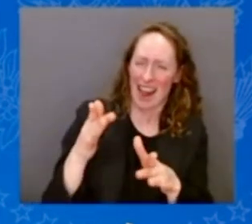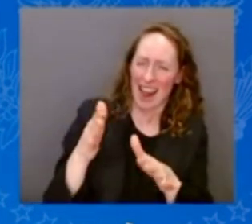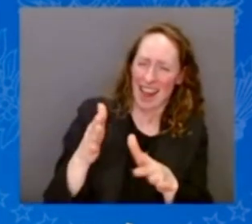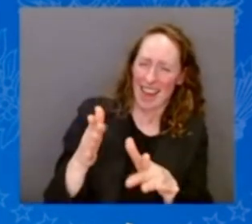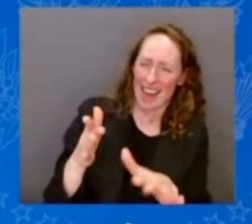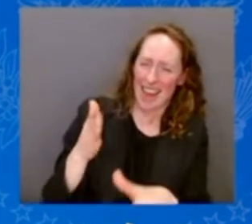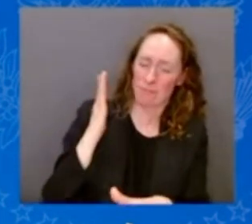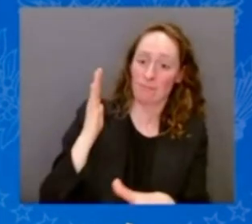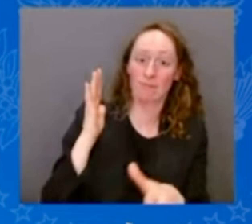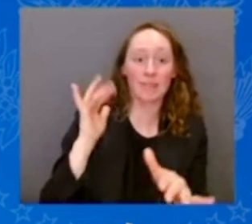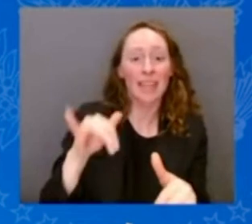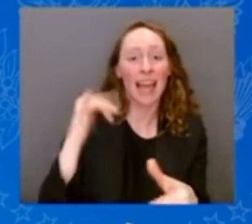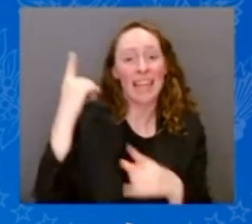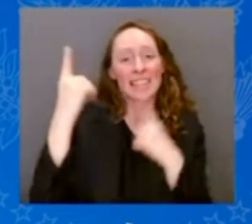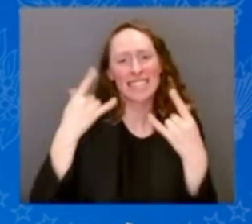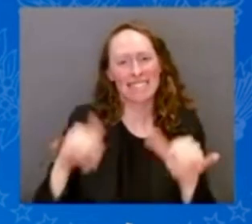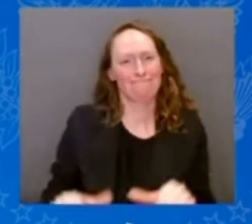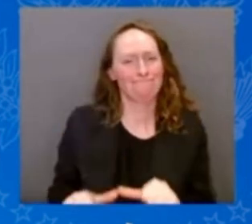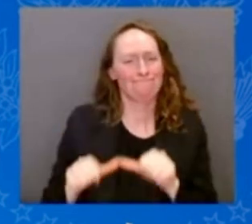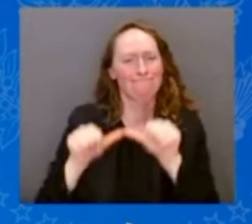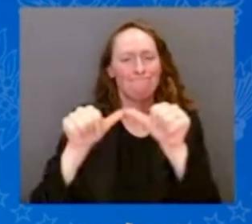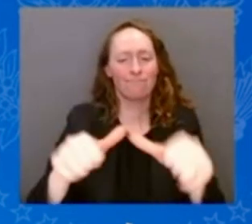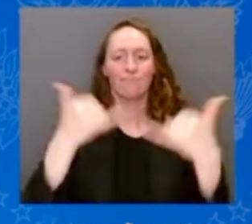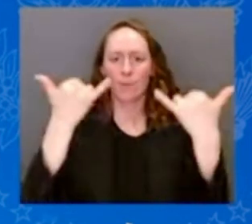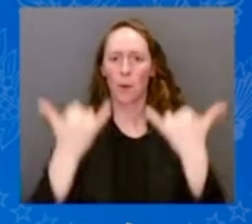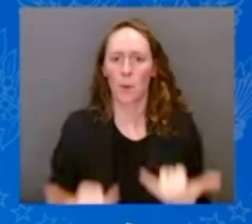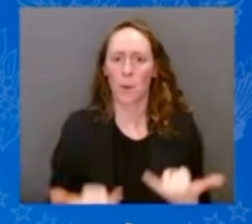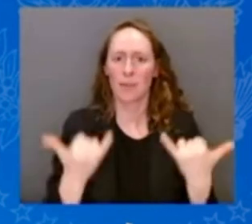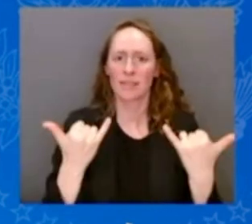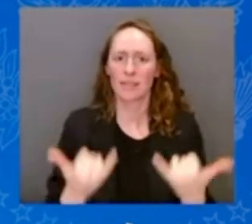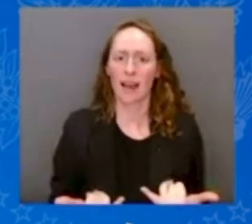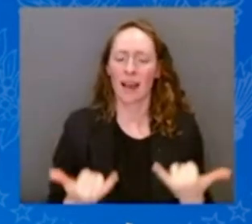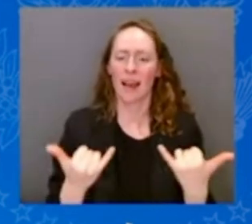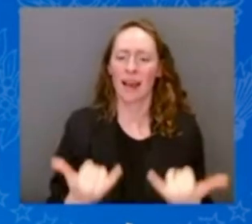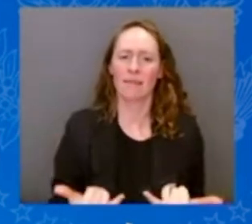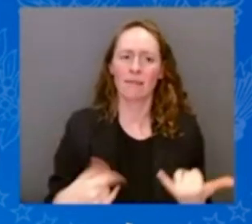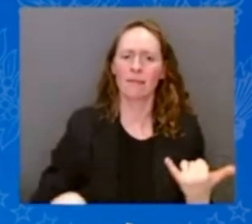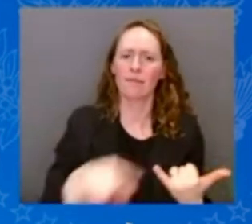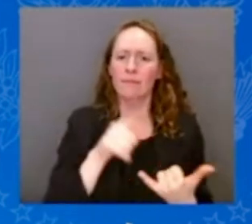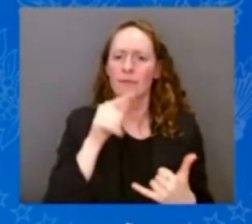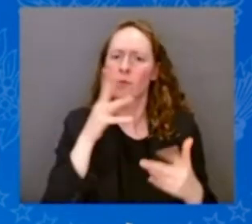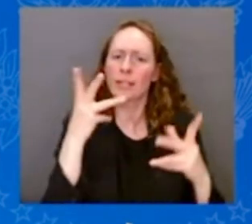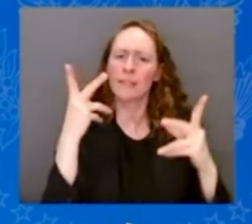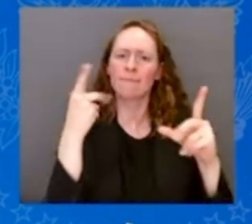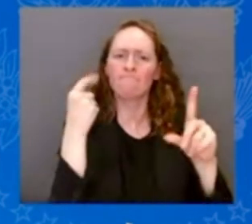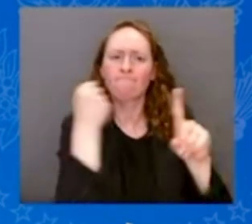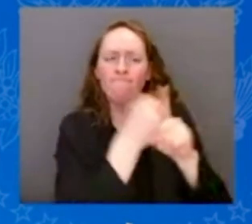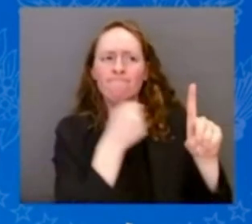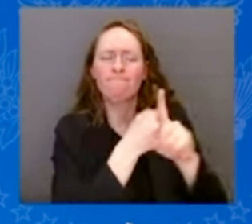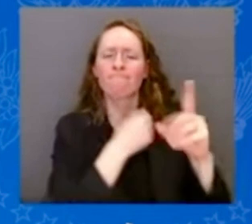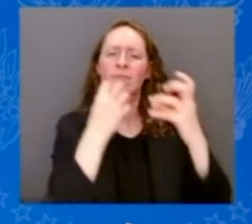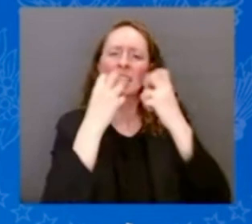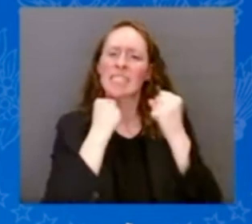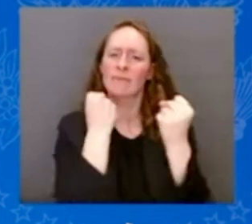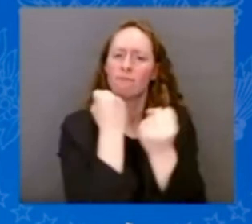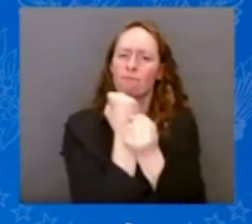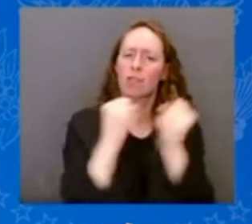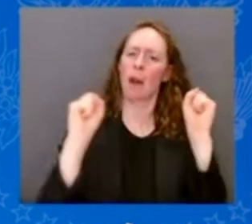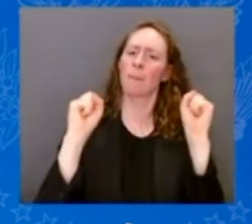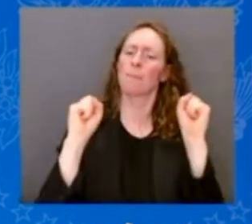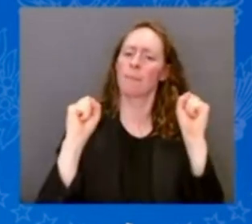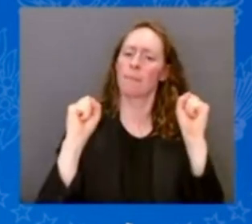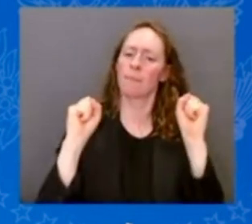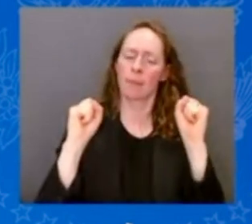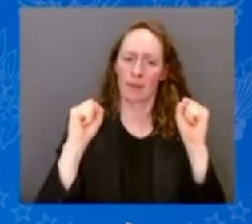to fight their own freedom, for their own freedom as well. Laying the groundwork for a future that would make both our nations